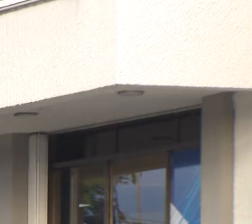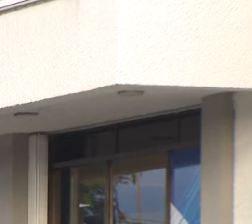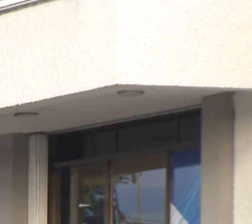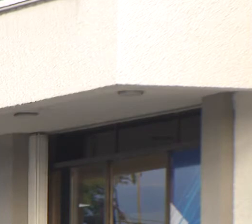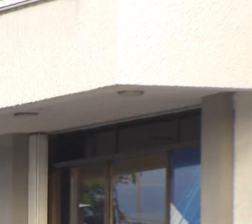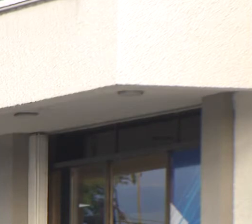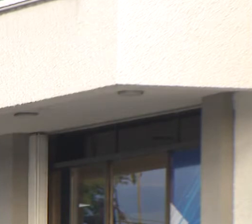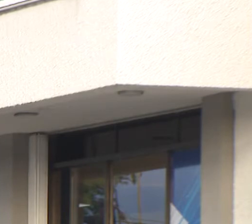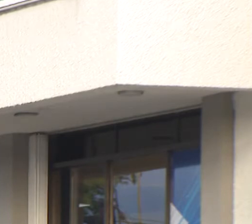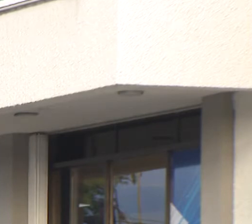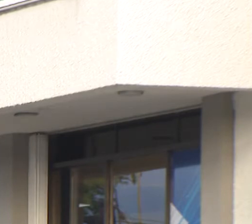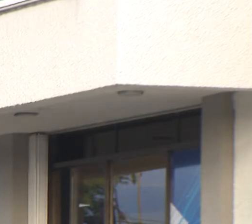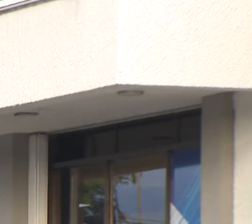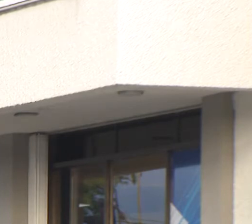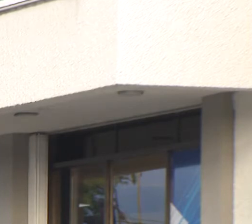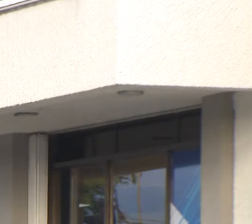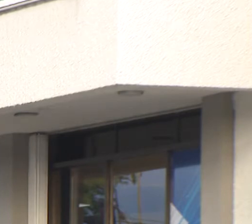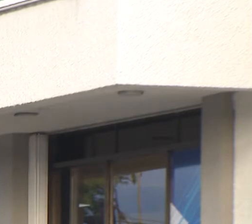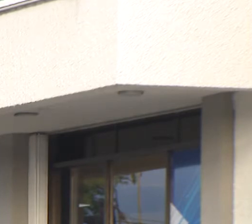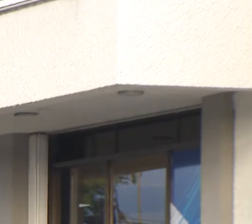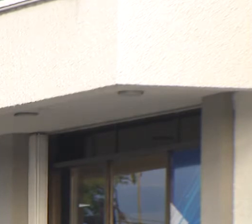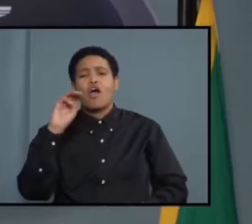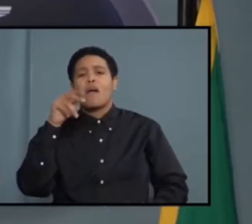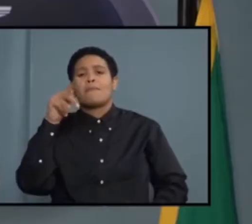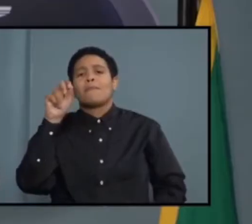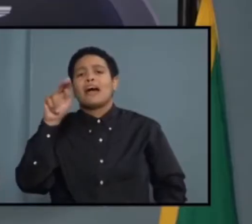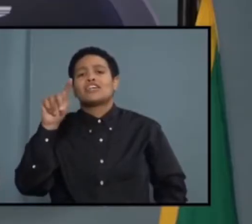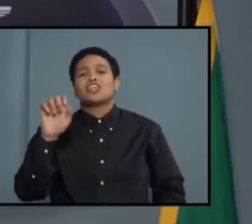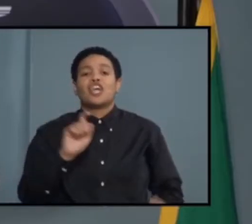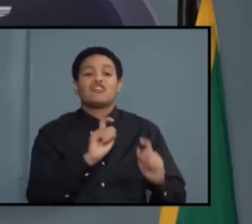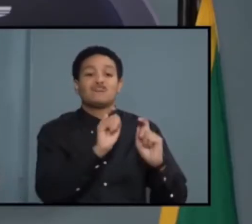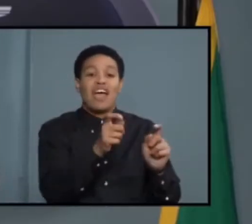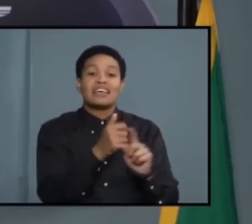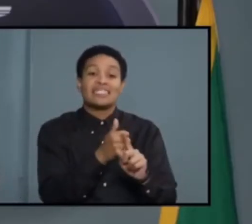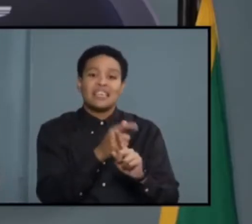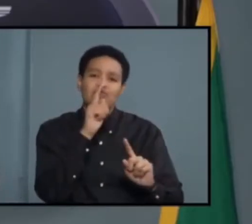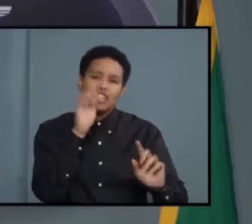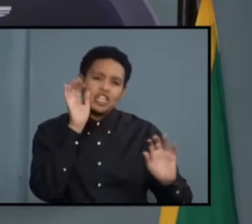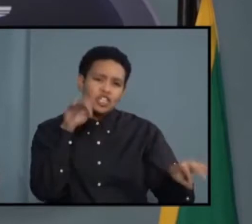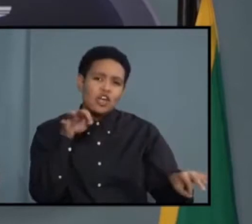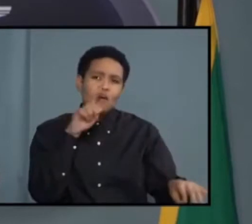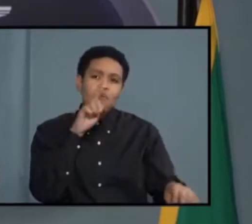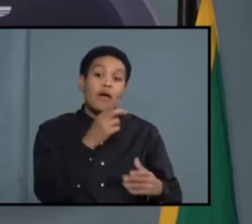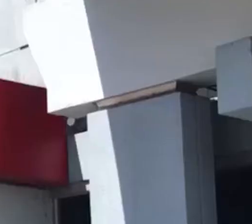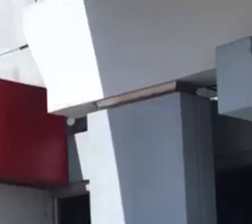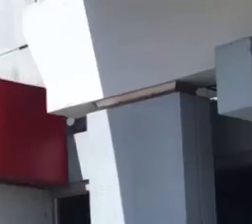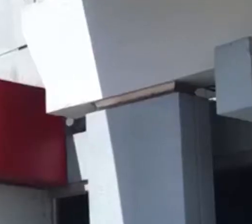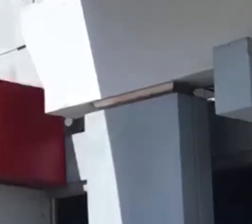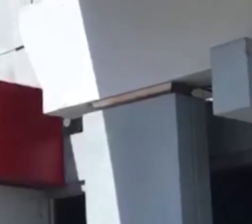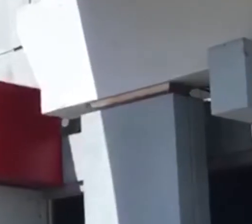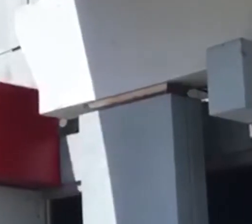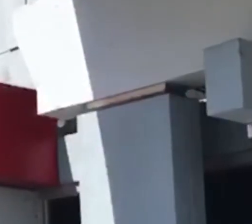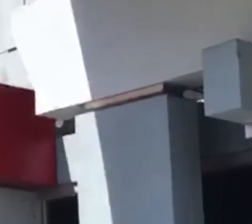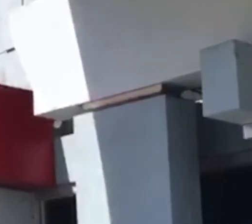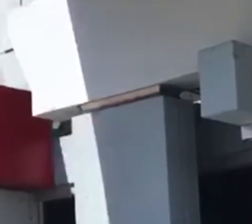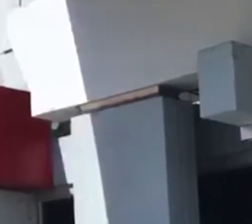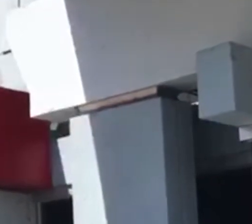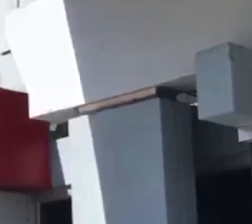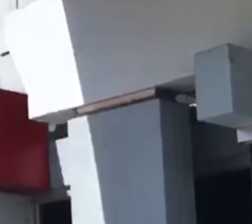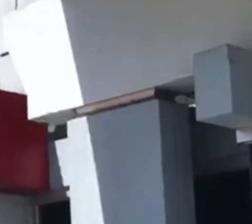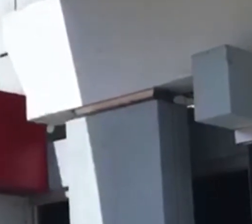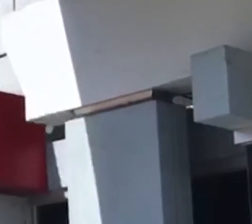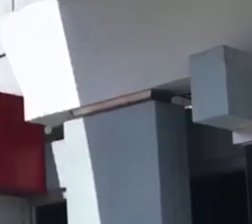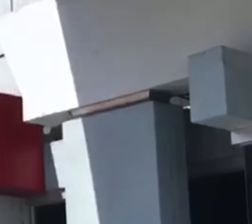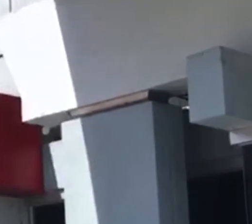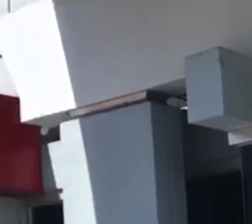The Finance Minister explained that a common problem will prevent more than half of those who chose to be paid via banks to receive